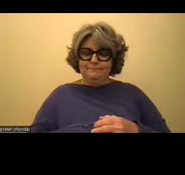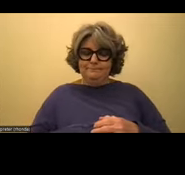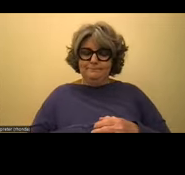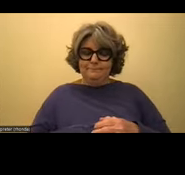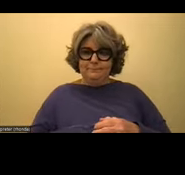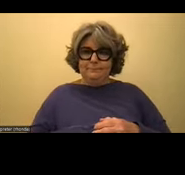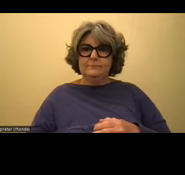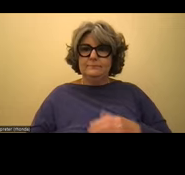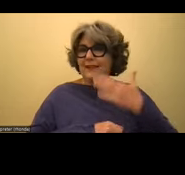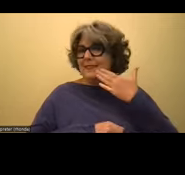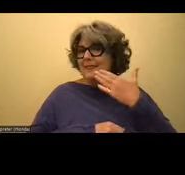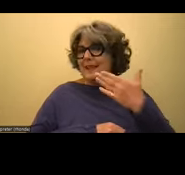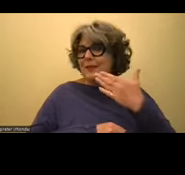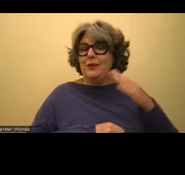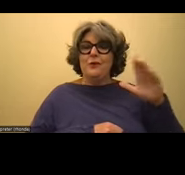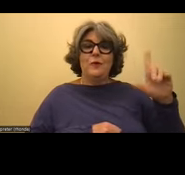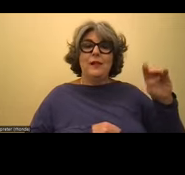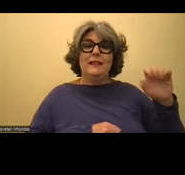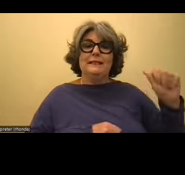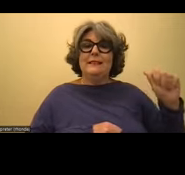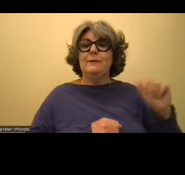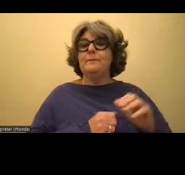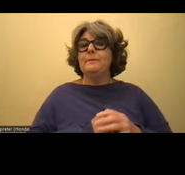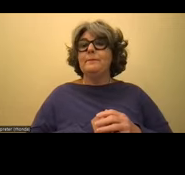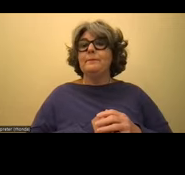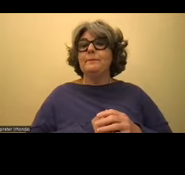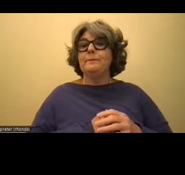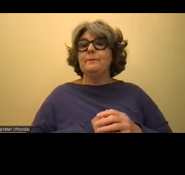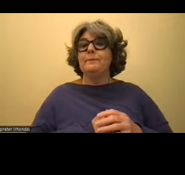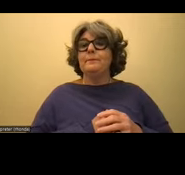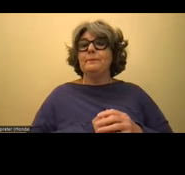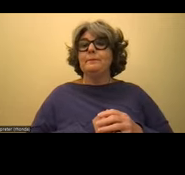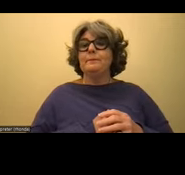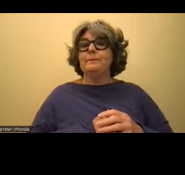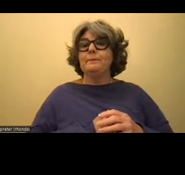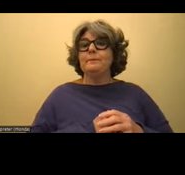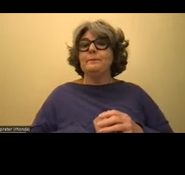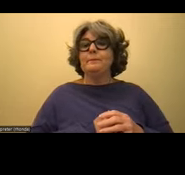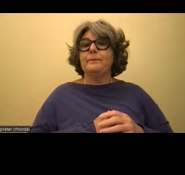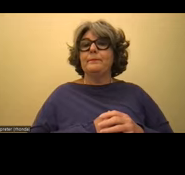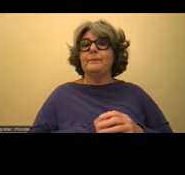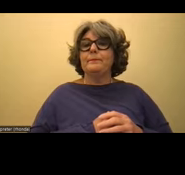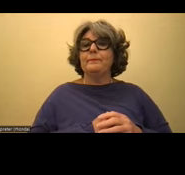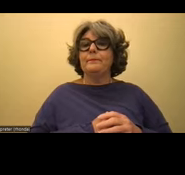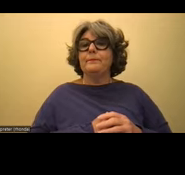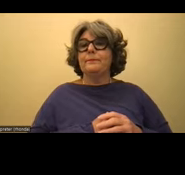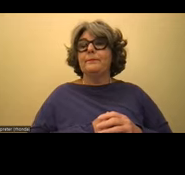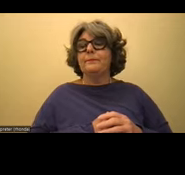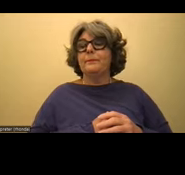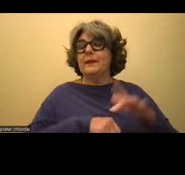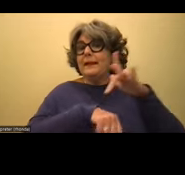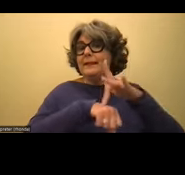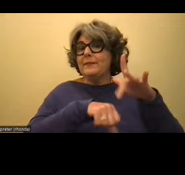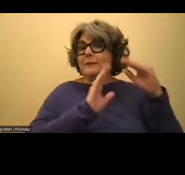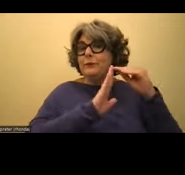Great. Thank you, Lisa. And I think that is responding to the question from Kendra, too, about is it available to